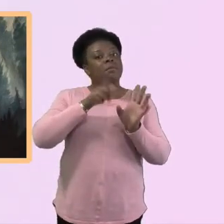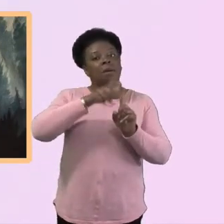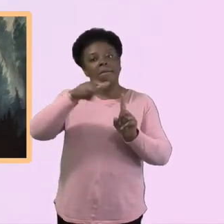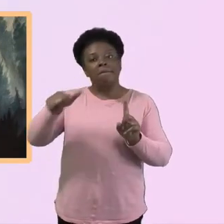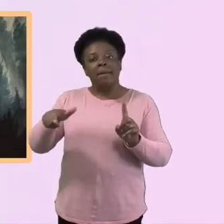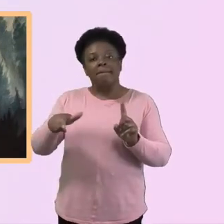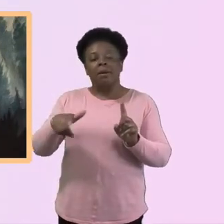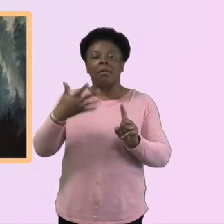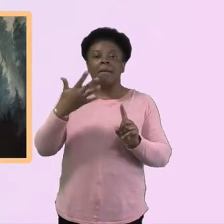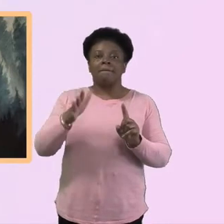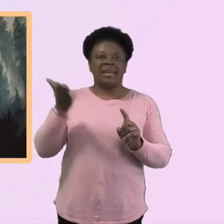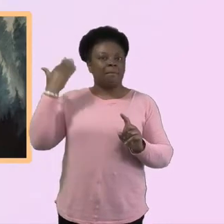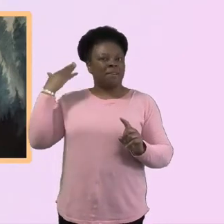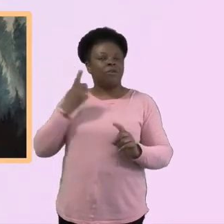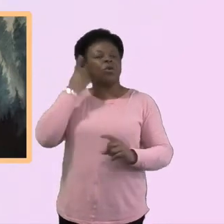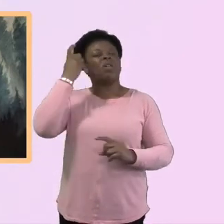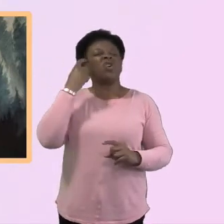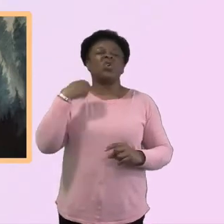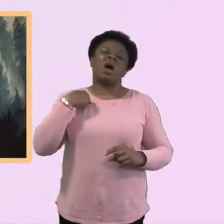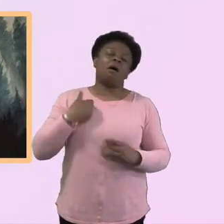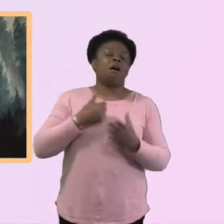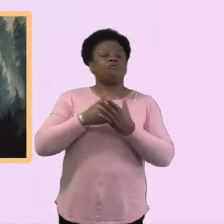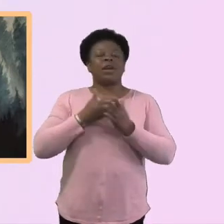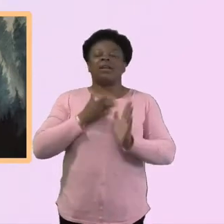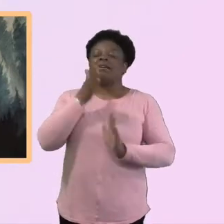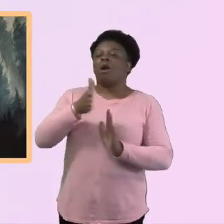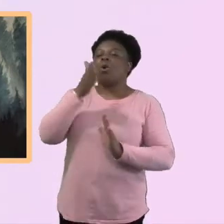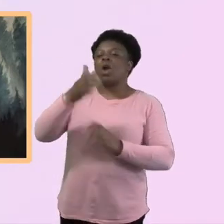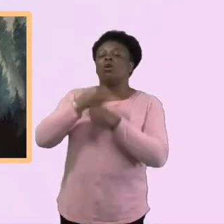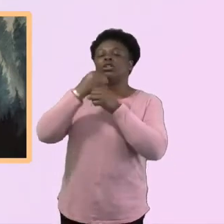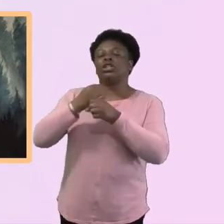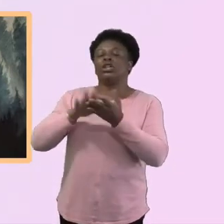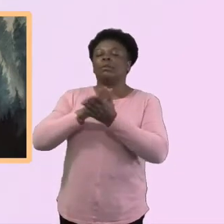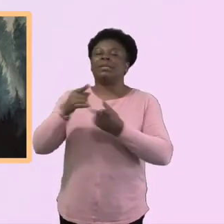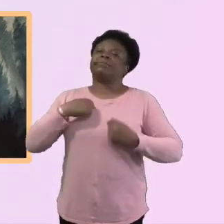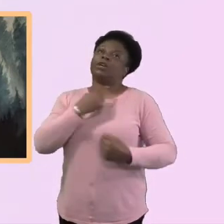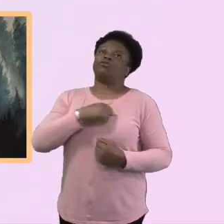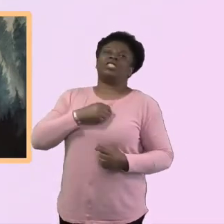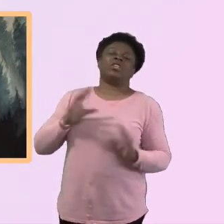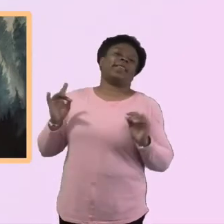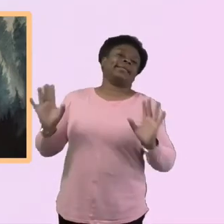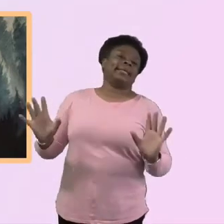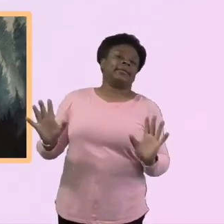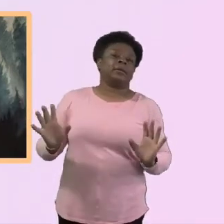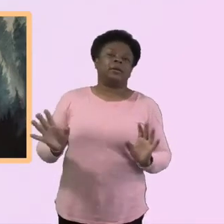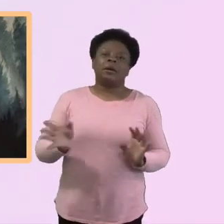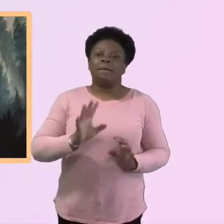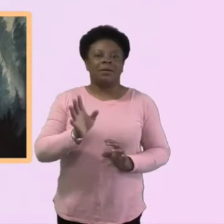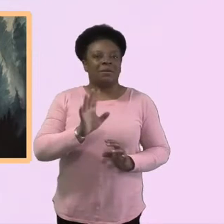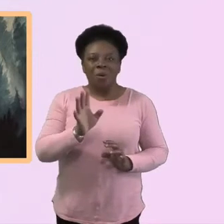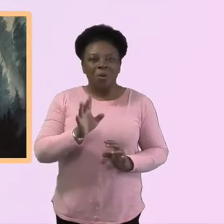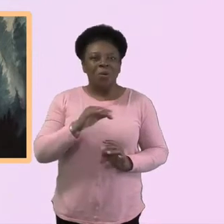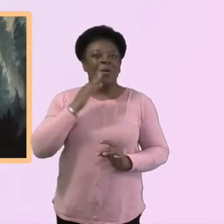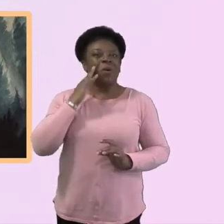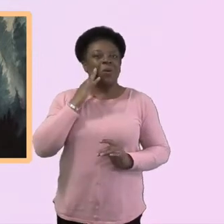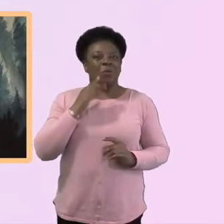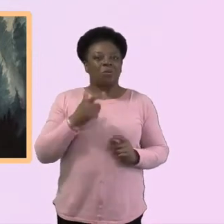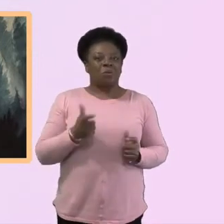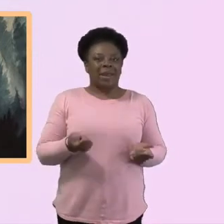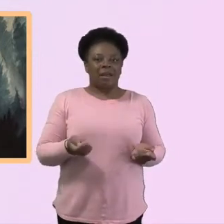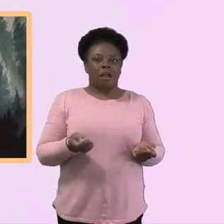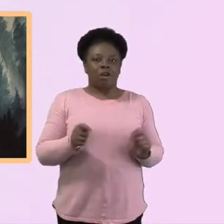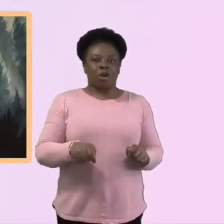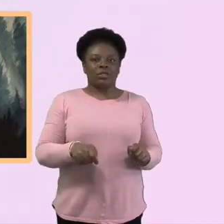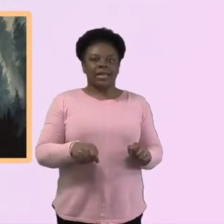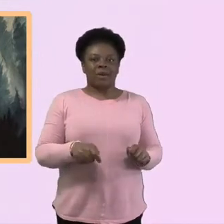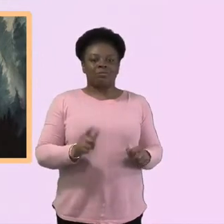a Christian. Uh, but I think having that, having to be at home, um, they develop their faith, uh, alone or